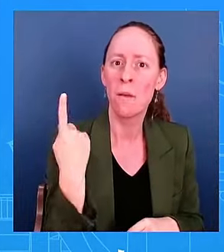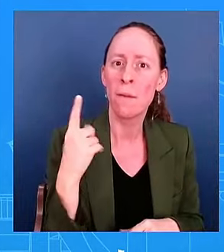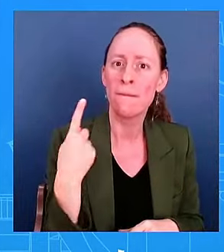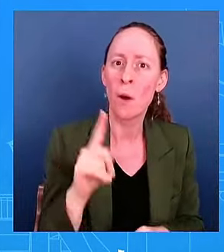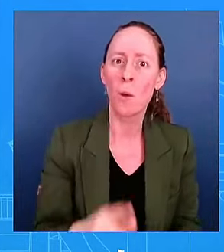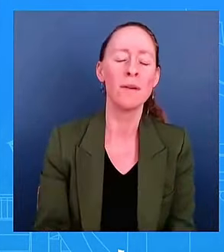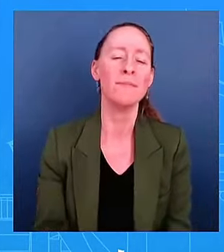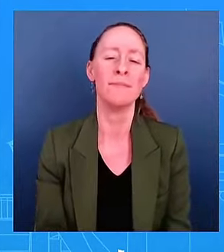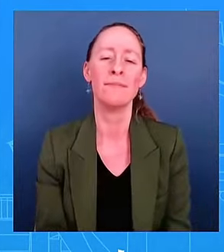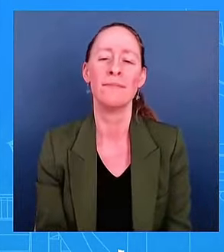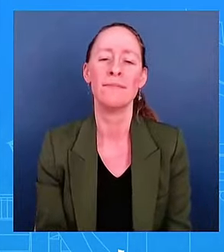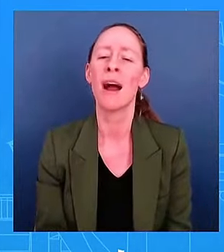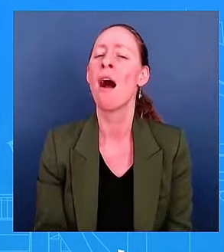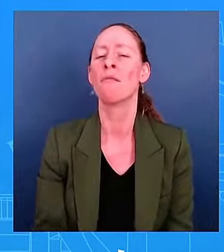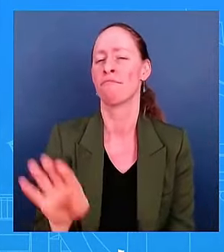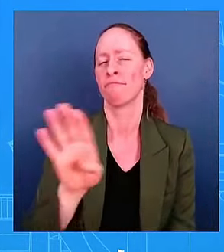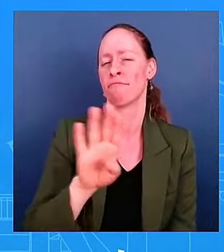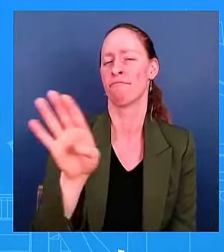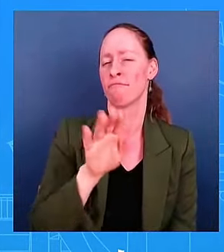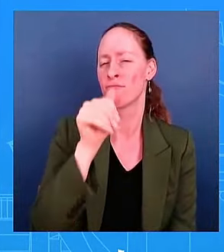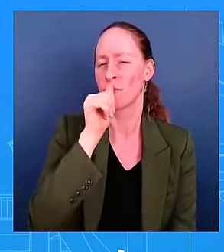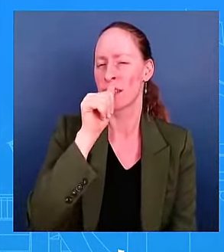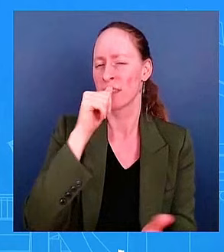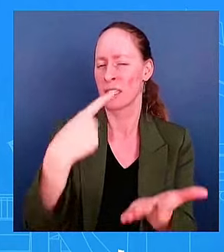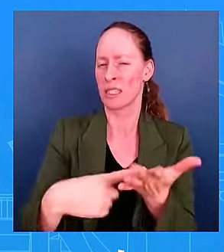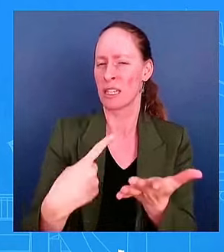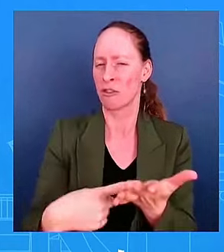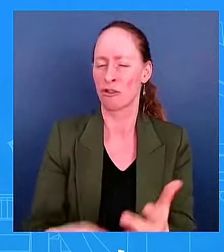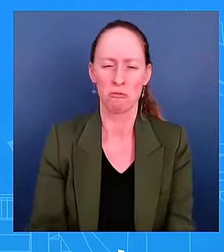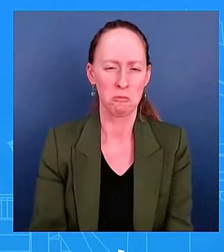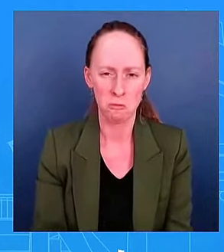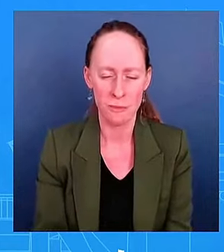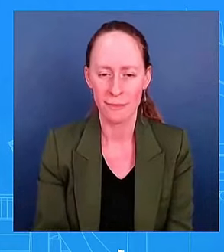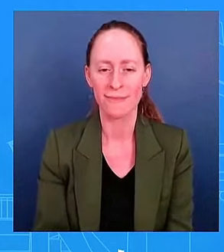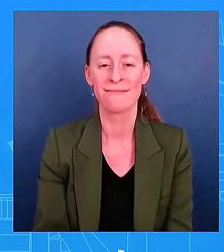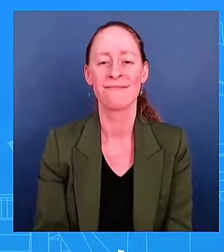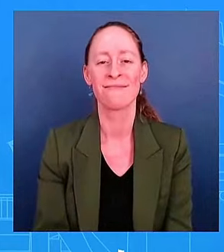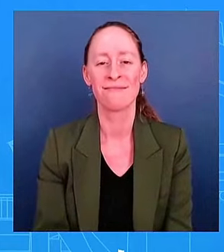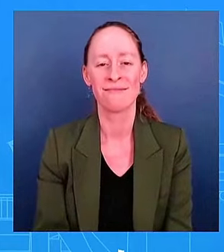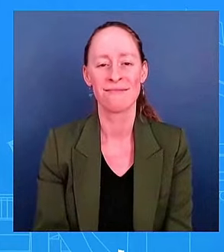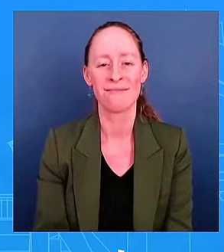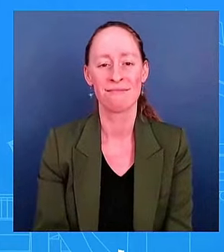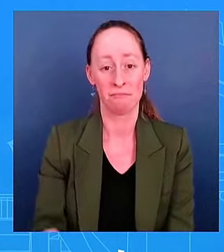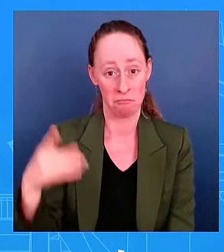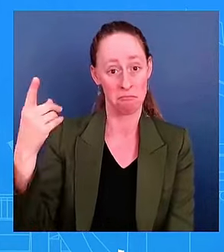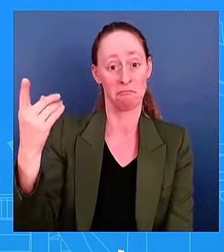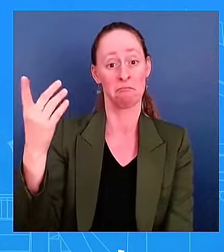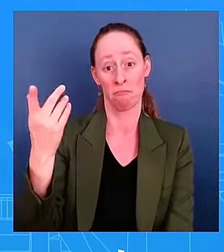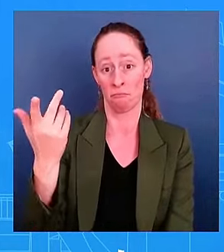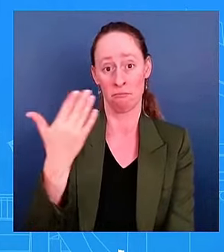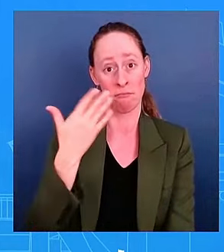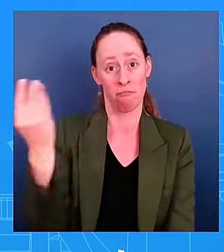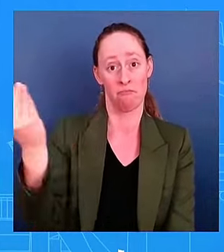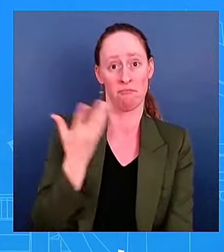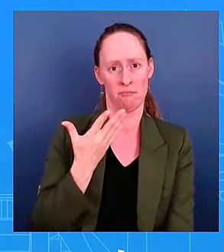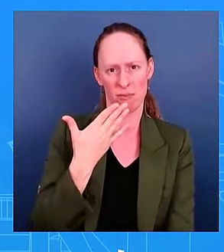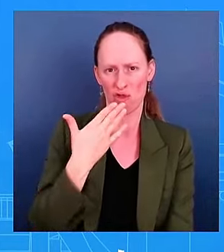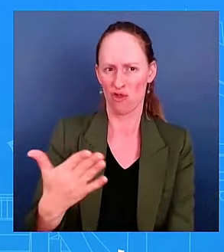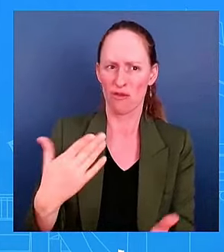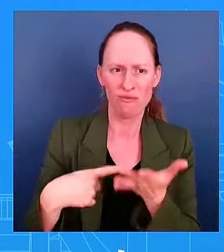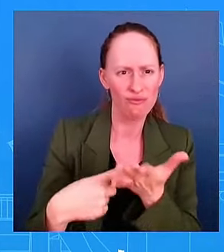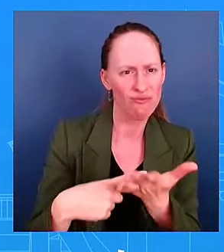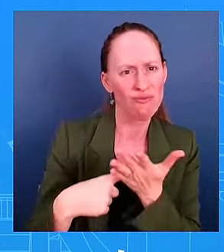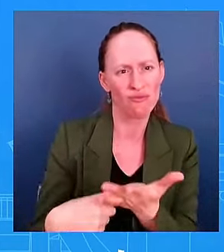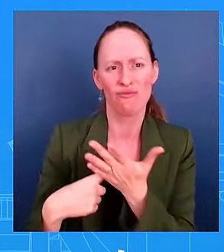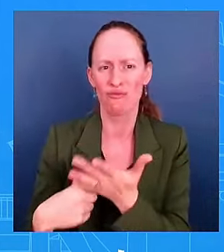had he he shared with me those conversations were strong. And I think that's important to note. I'm not going to go into